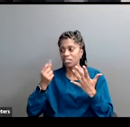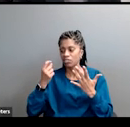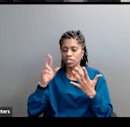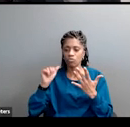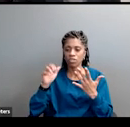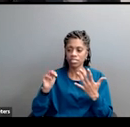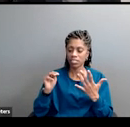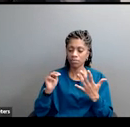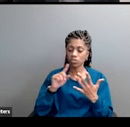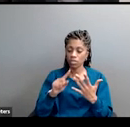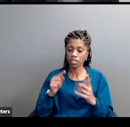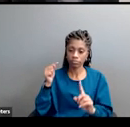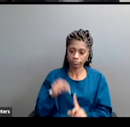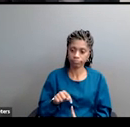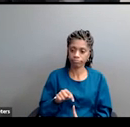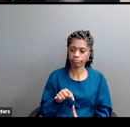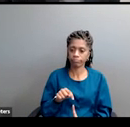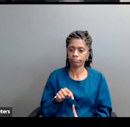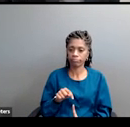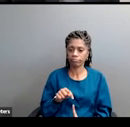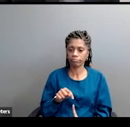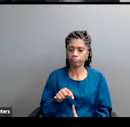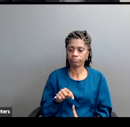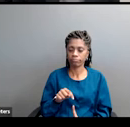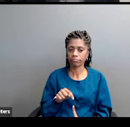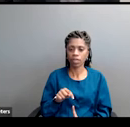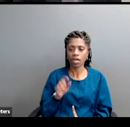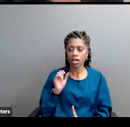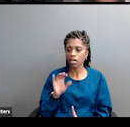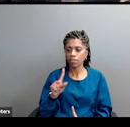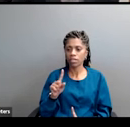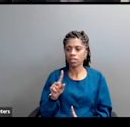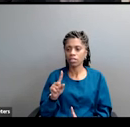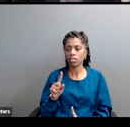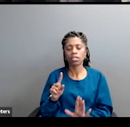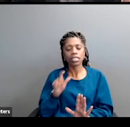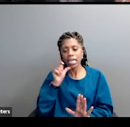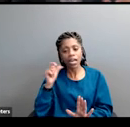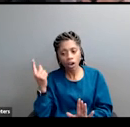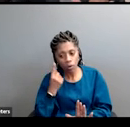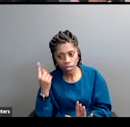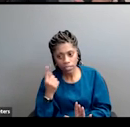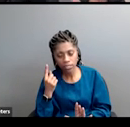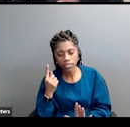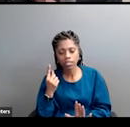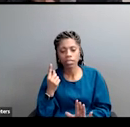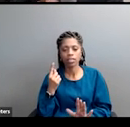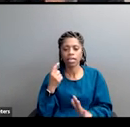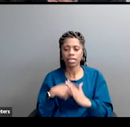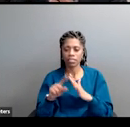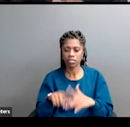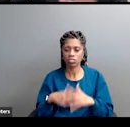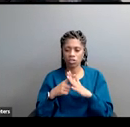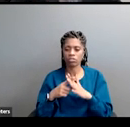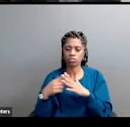at root class warfare. It's not always class warfare. It, it,